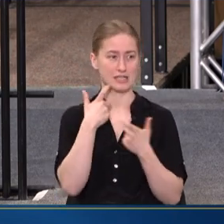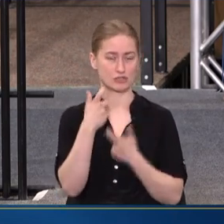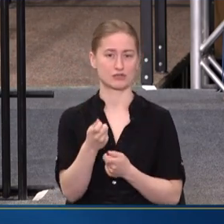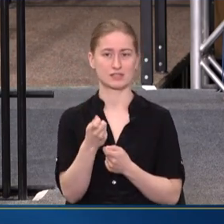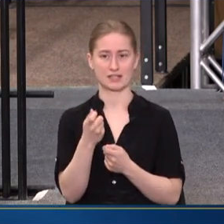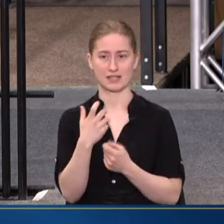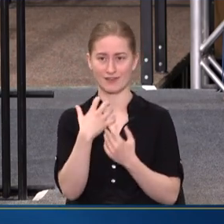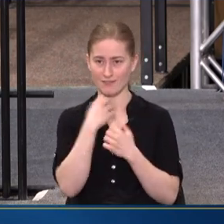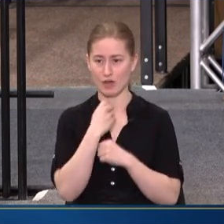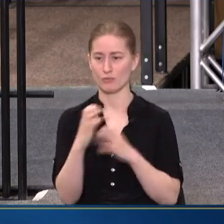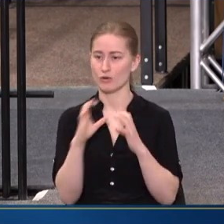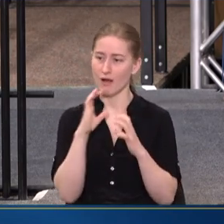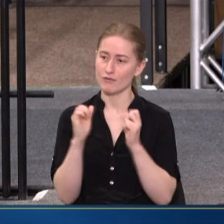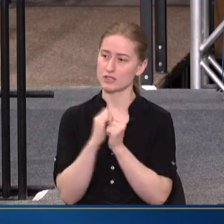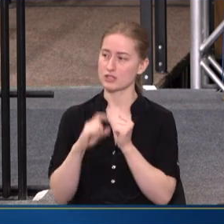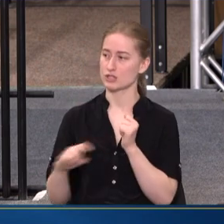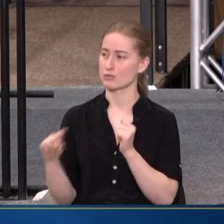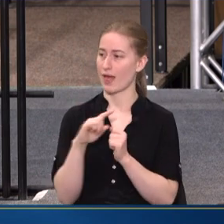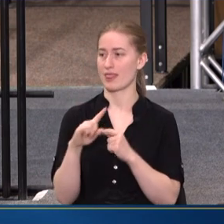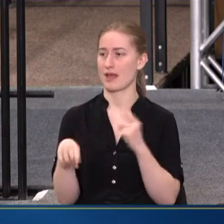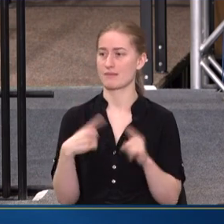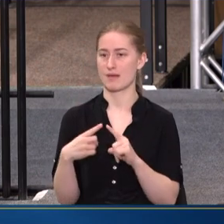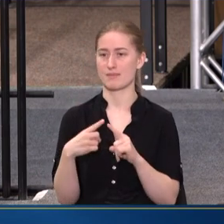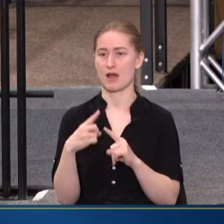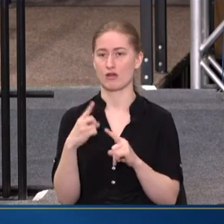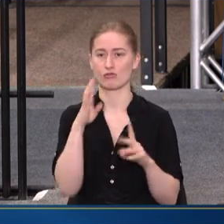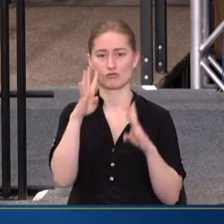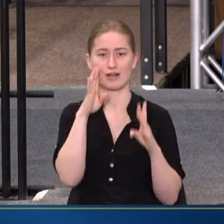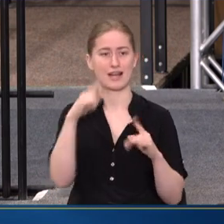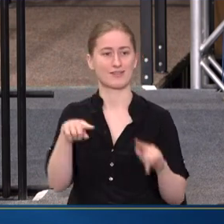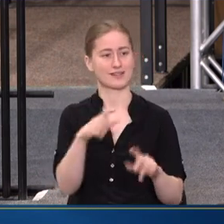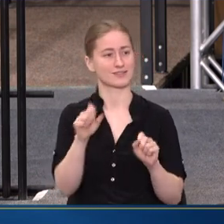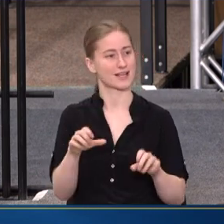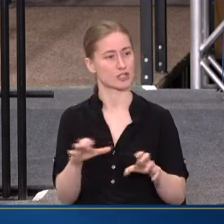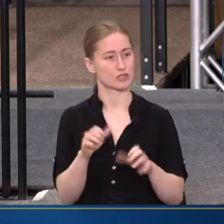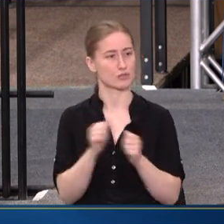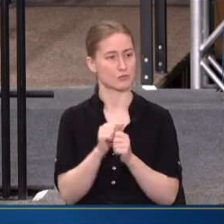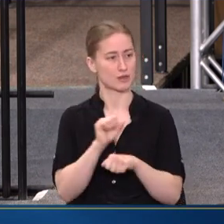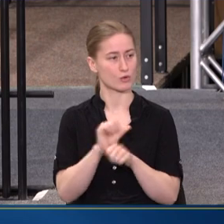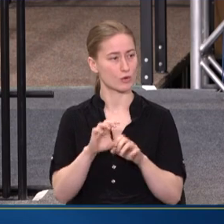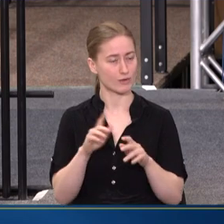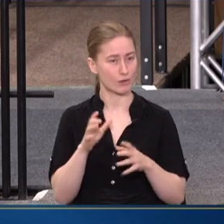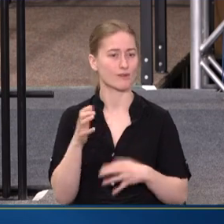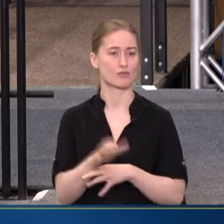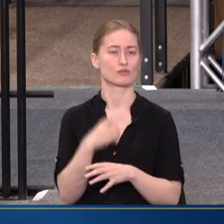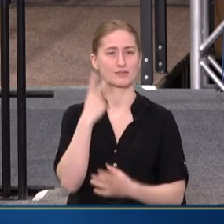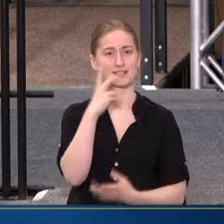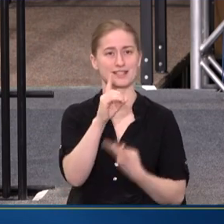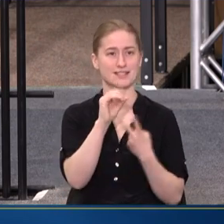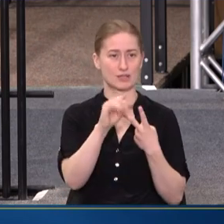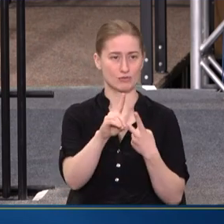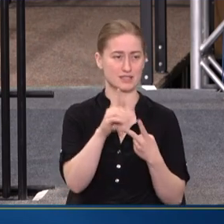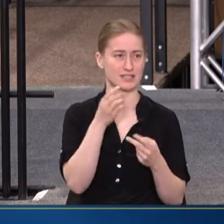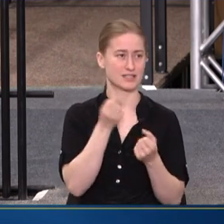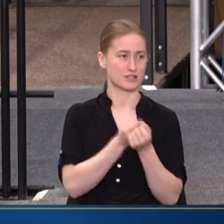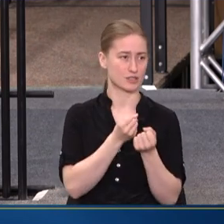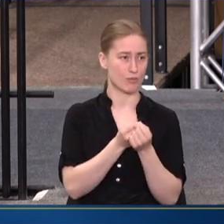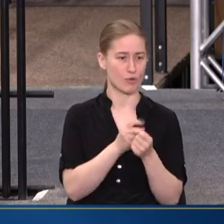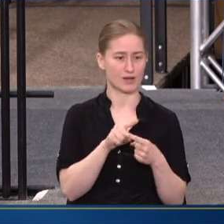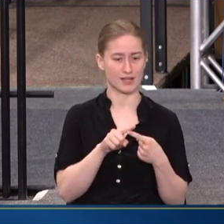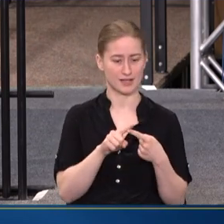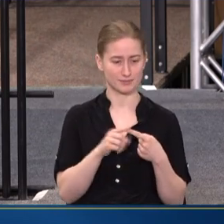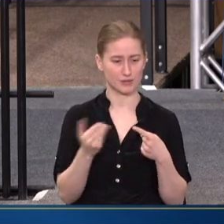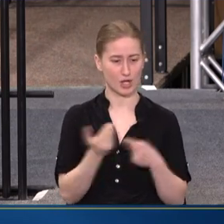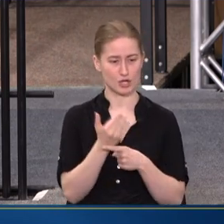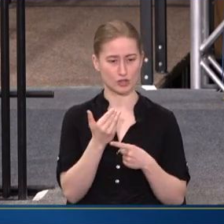VALUABLE CONVERSATIONS WITH THEM ABOUT CREATIVE THINGS THAT THEY CAN DO IN THE WORKFORCE SPACE. SO WE SEE DOD SUPPORTING NEW